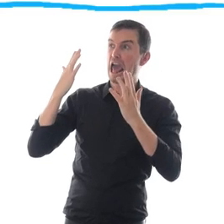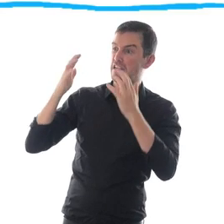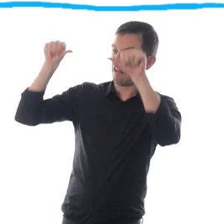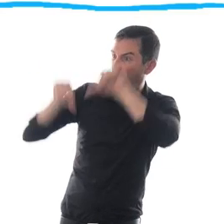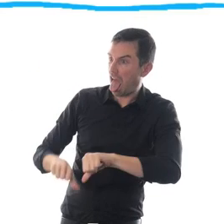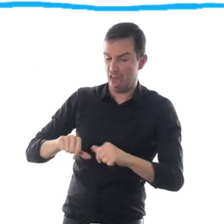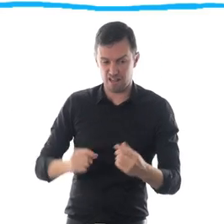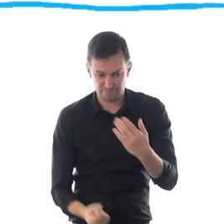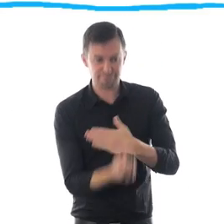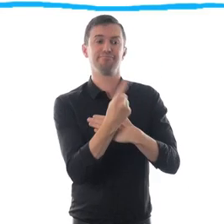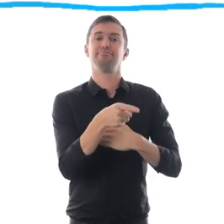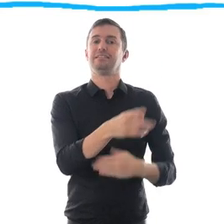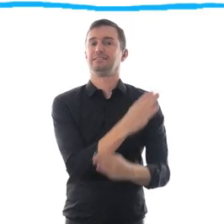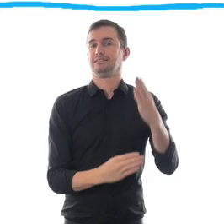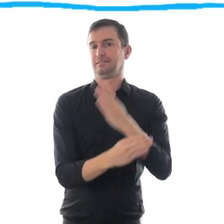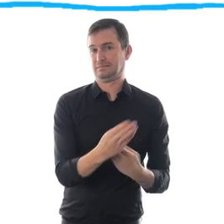respect.